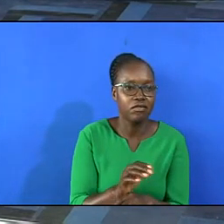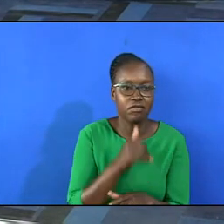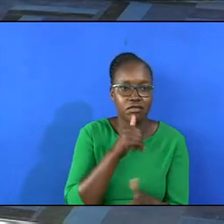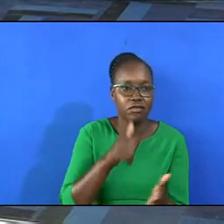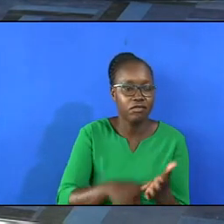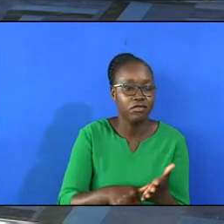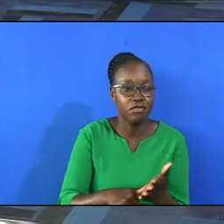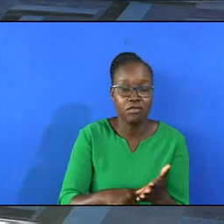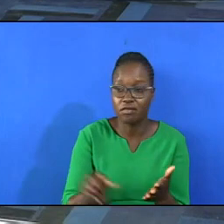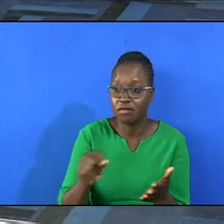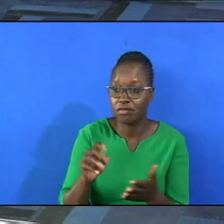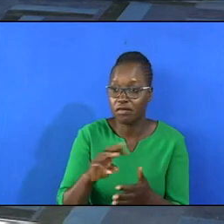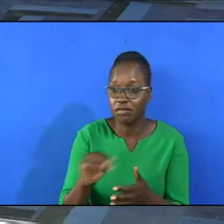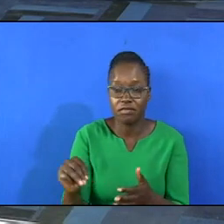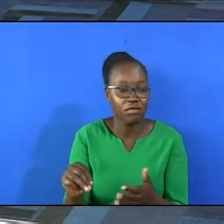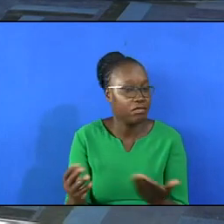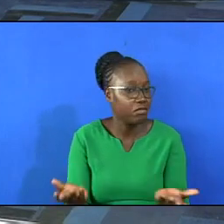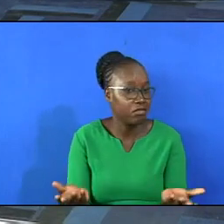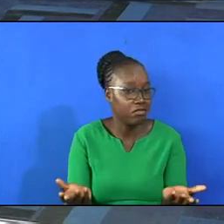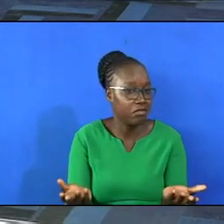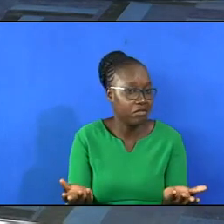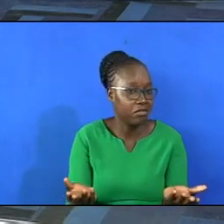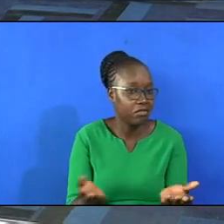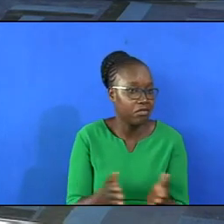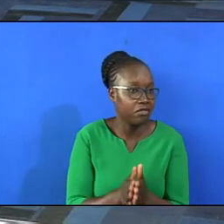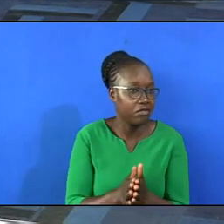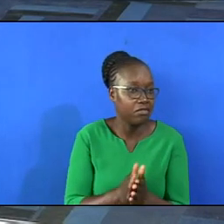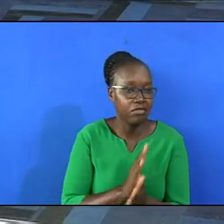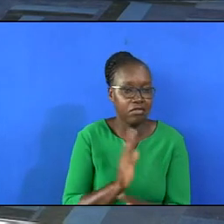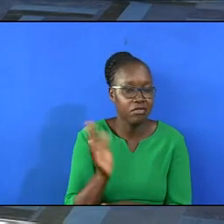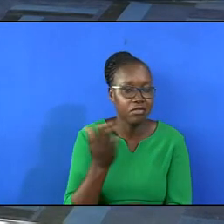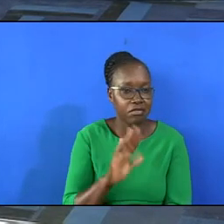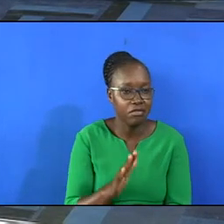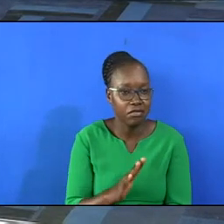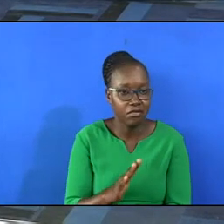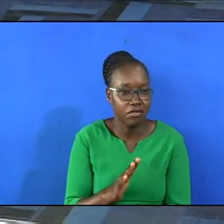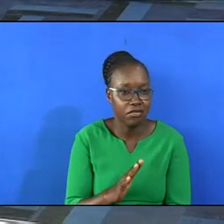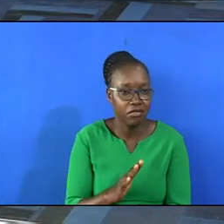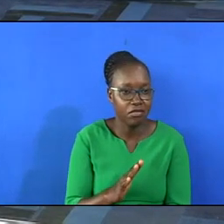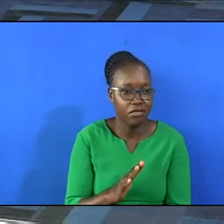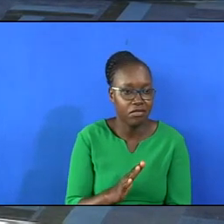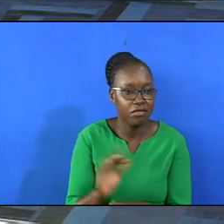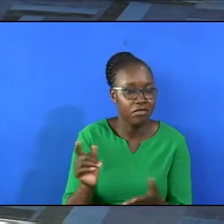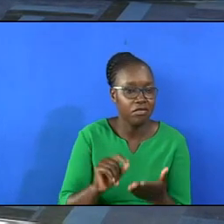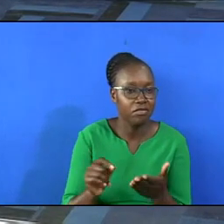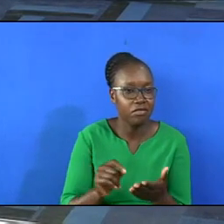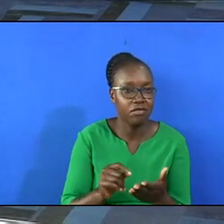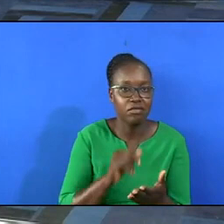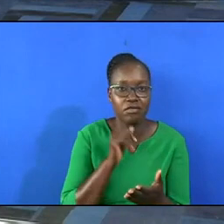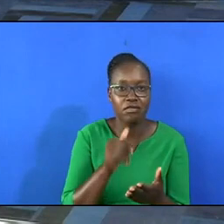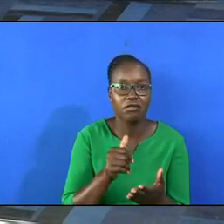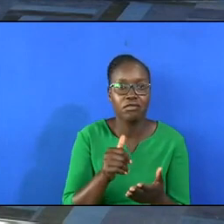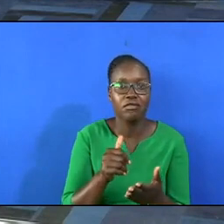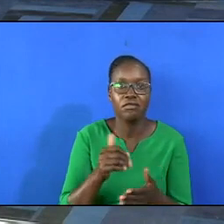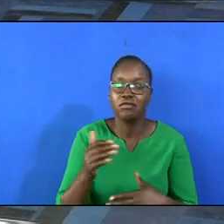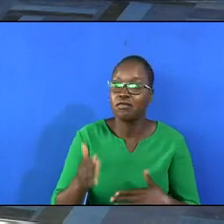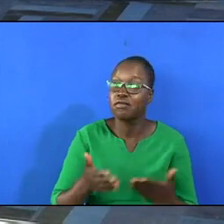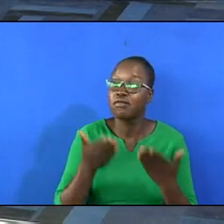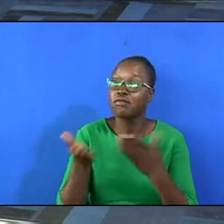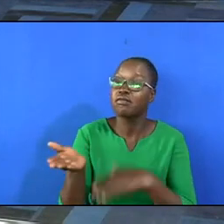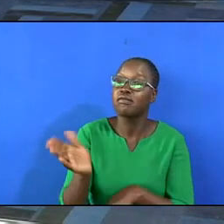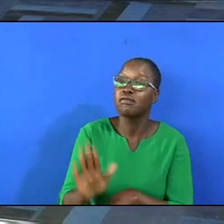epistle to Athenians so William Buckley says he remembered that failure and he said I will not repeat that one again